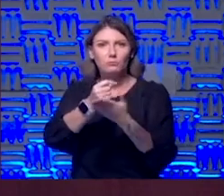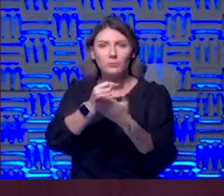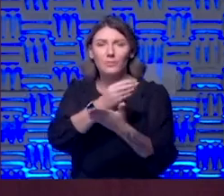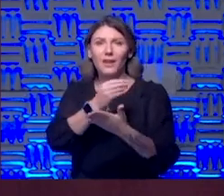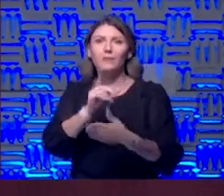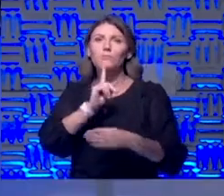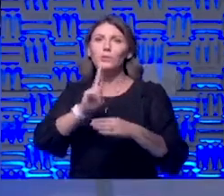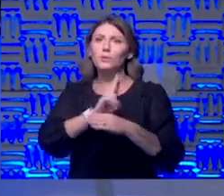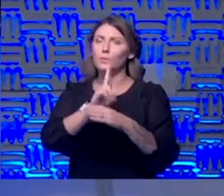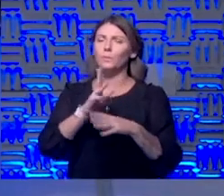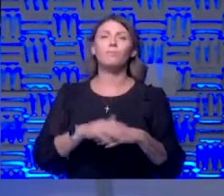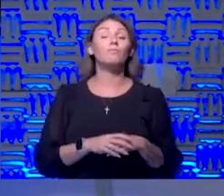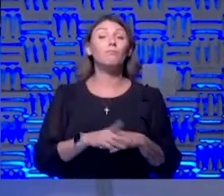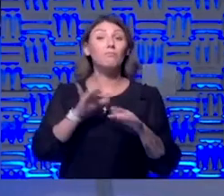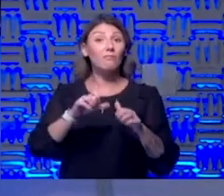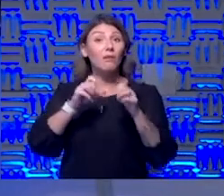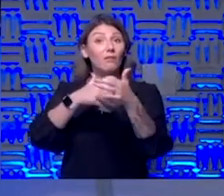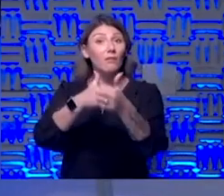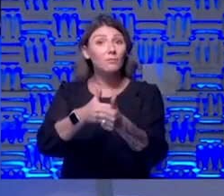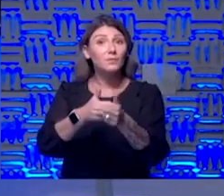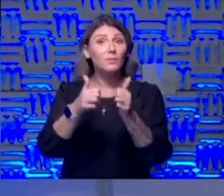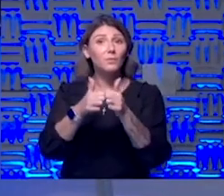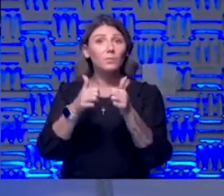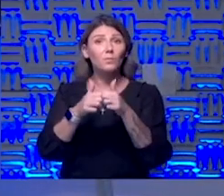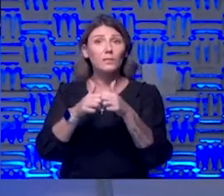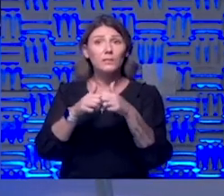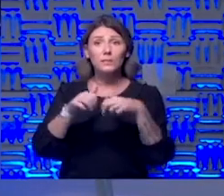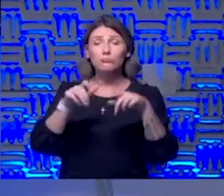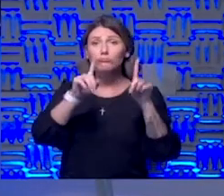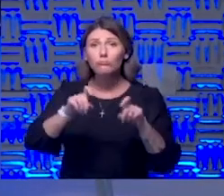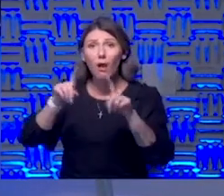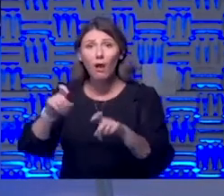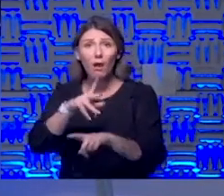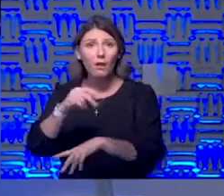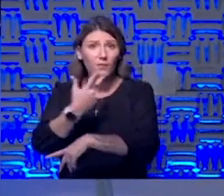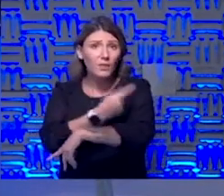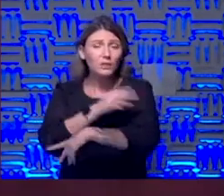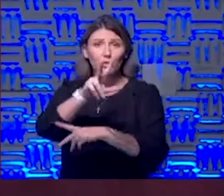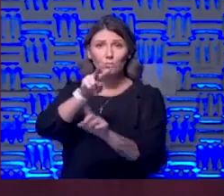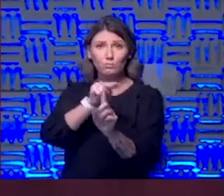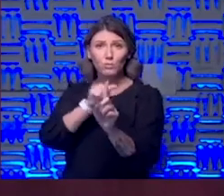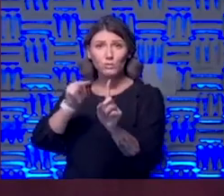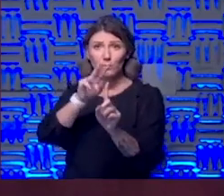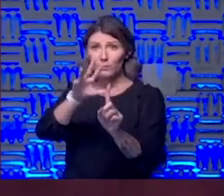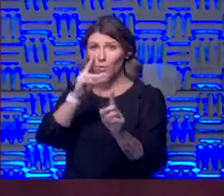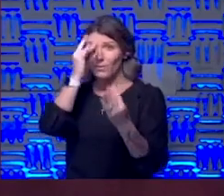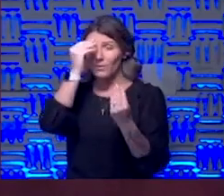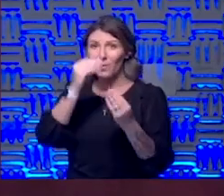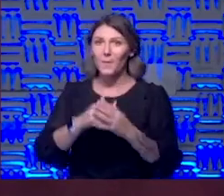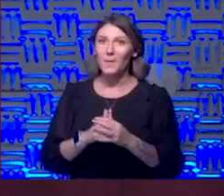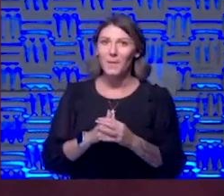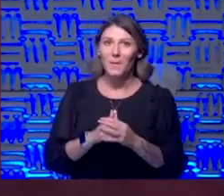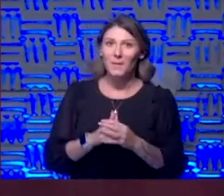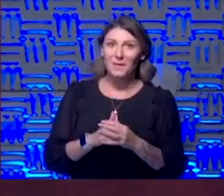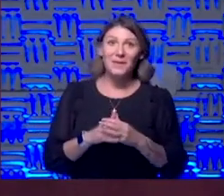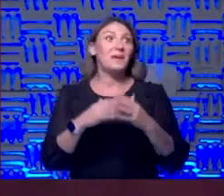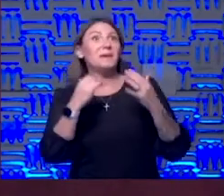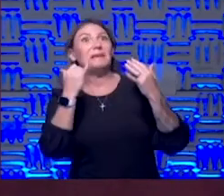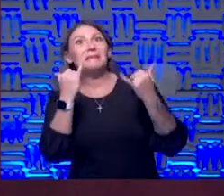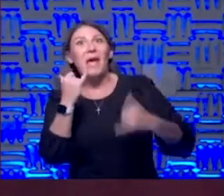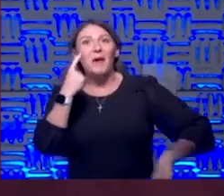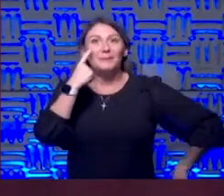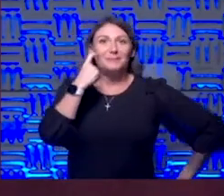really use. Can you update us a little bit on where we are with trials and vaccines just from your perspective what are your thoughts? Oh now I'm going to in speculation